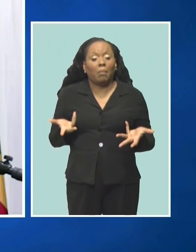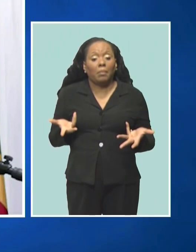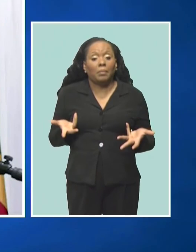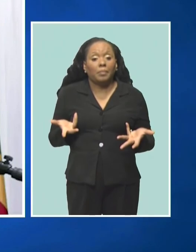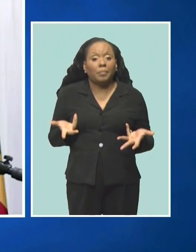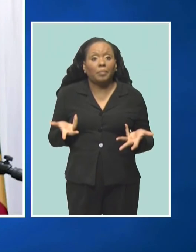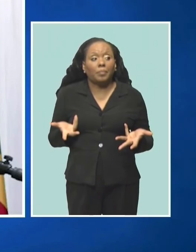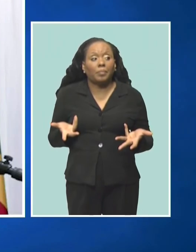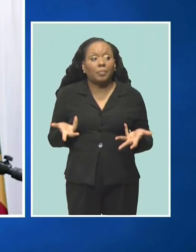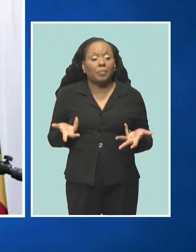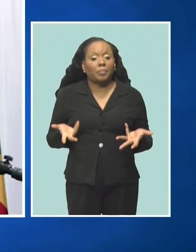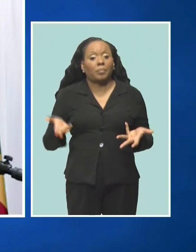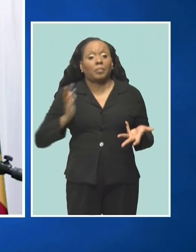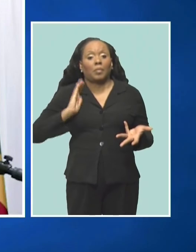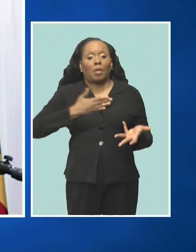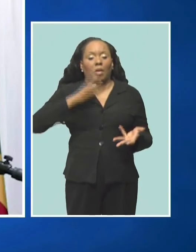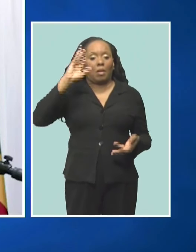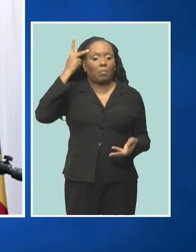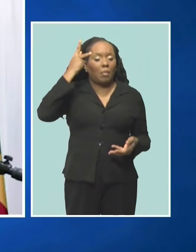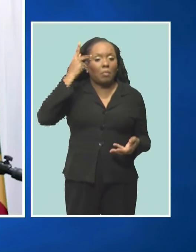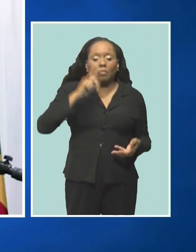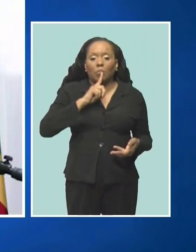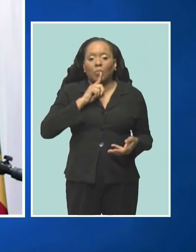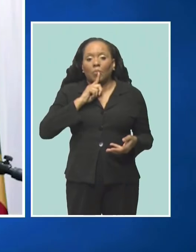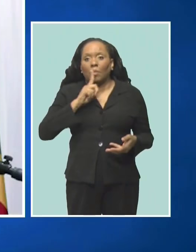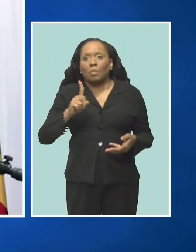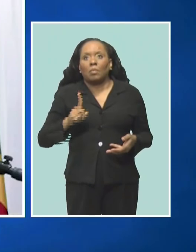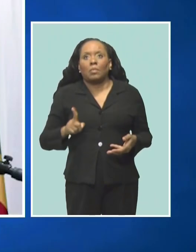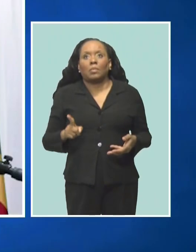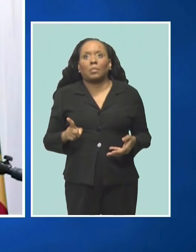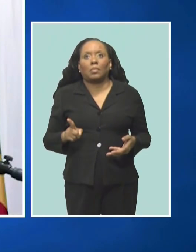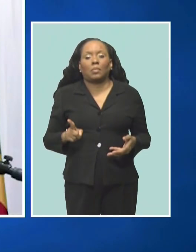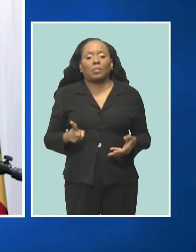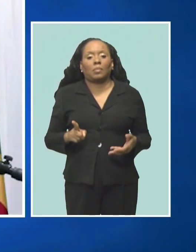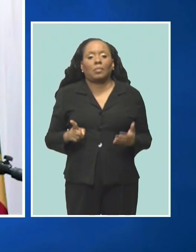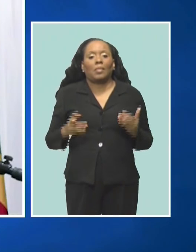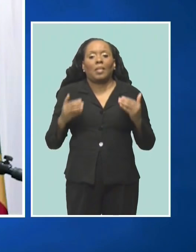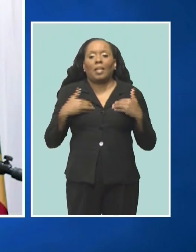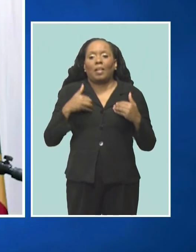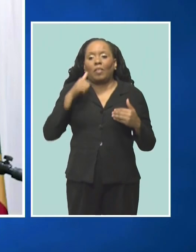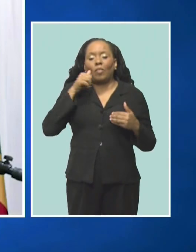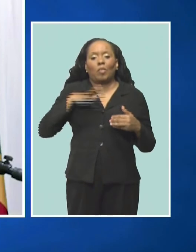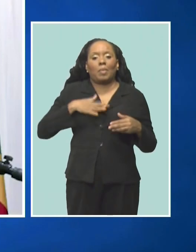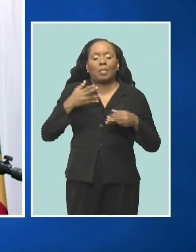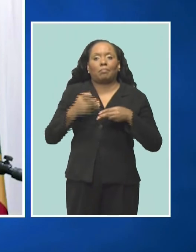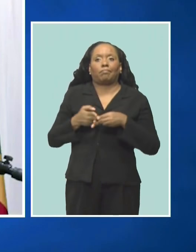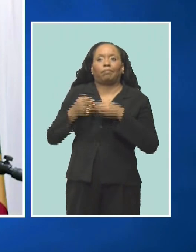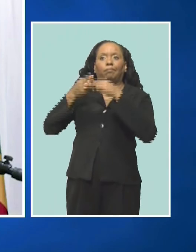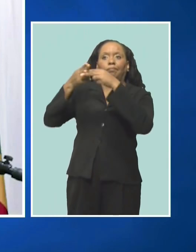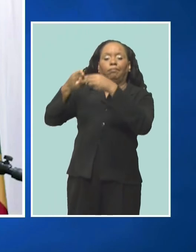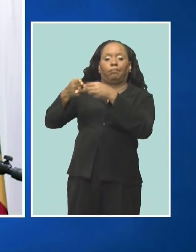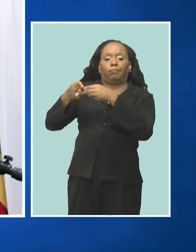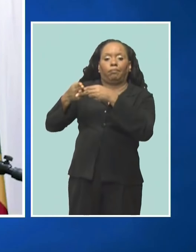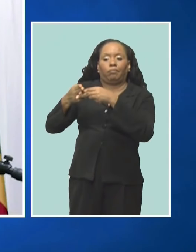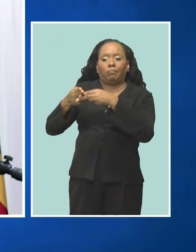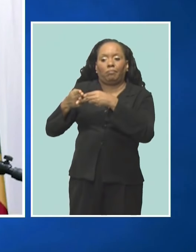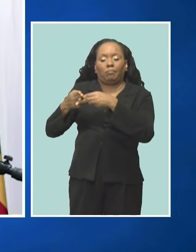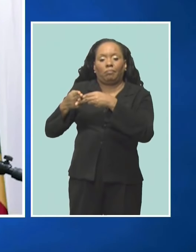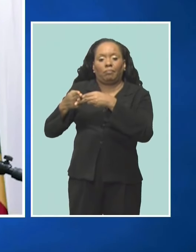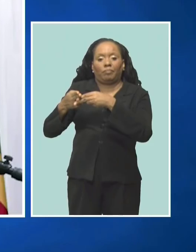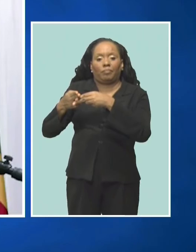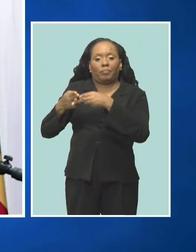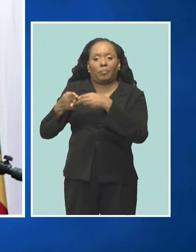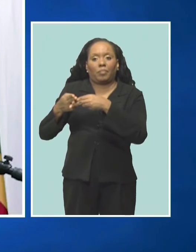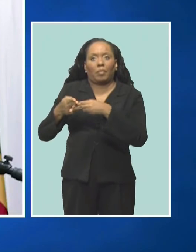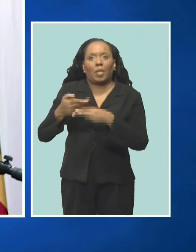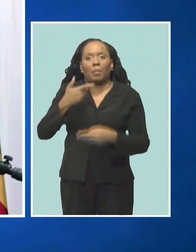Do our parliaments, in truth and in fact, put up female candidates in constituencies that they can win